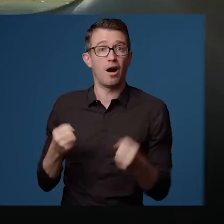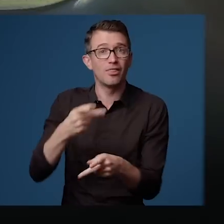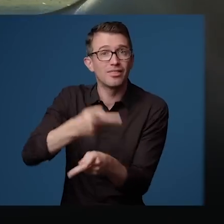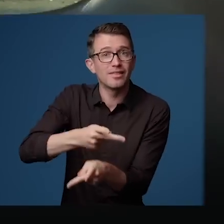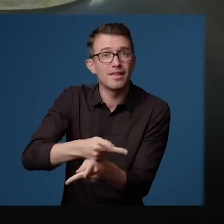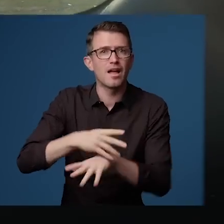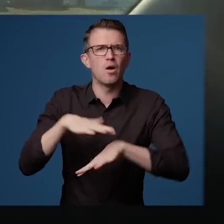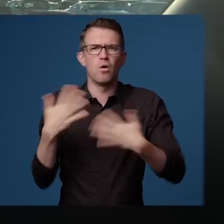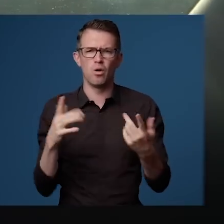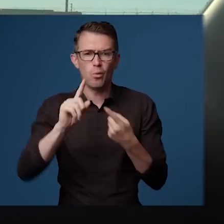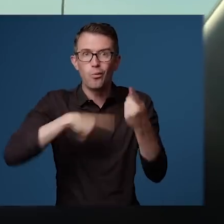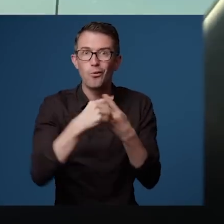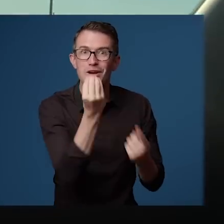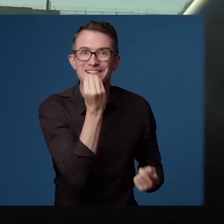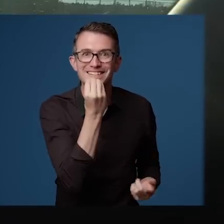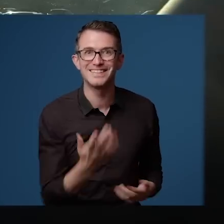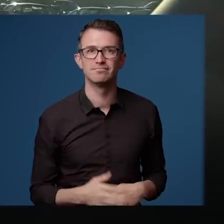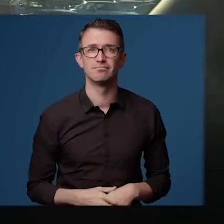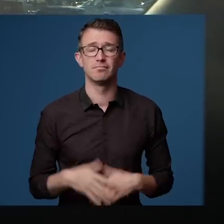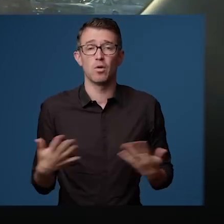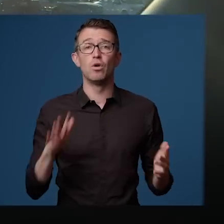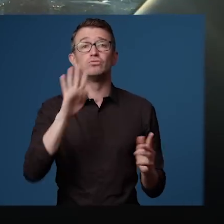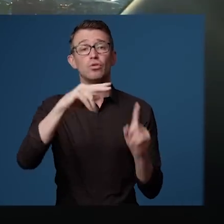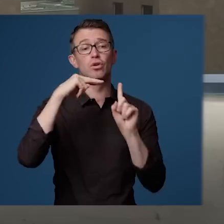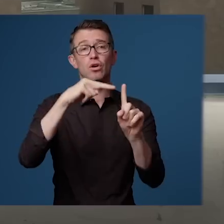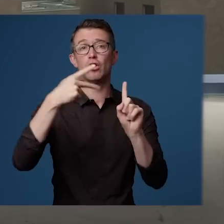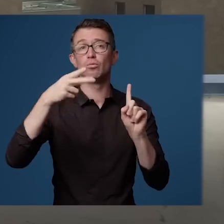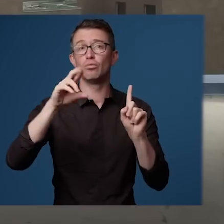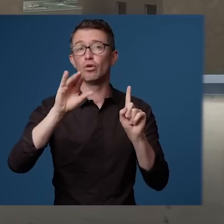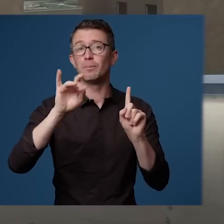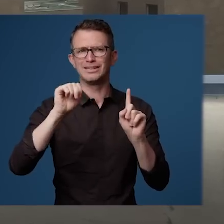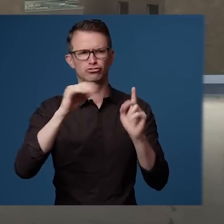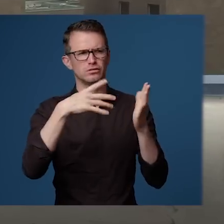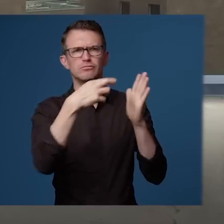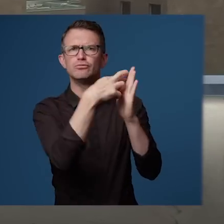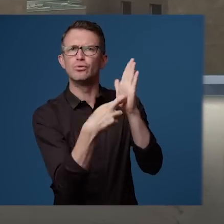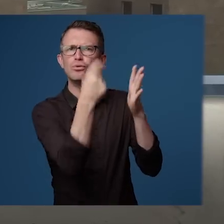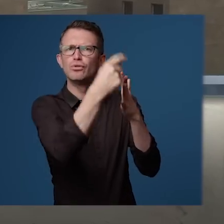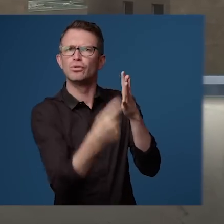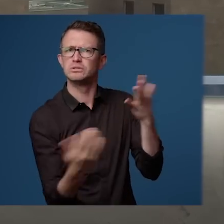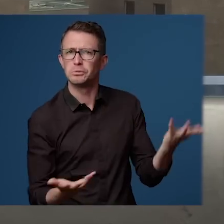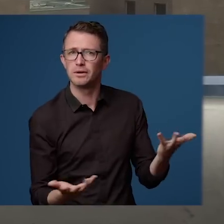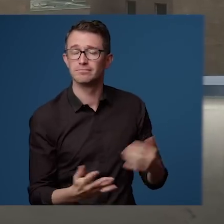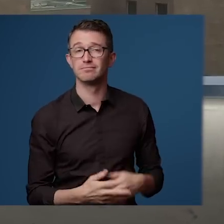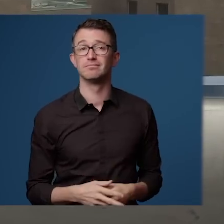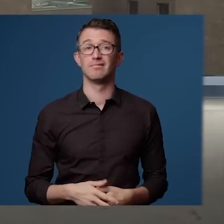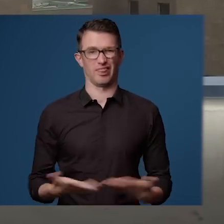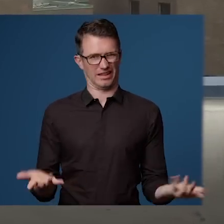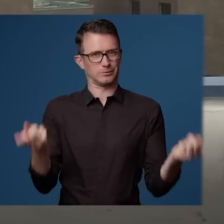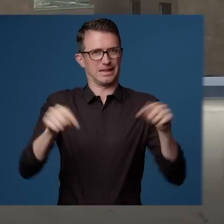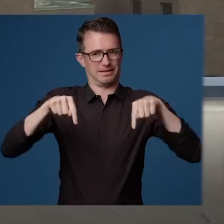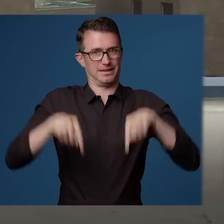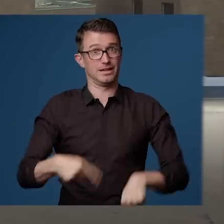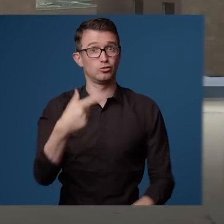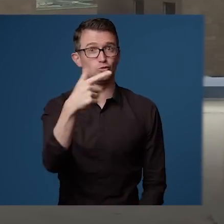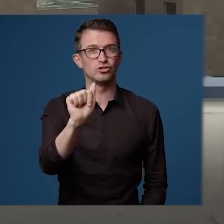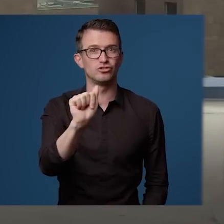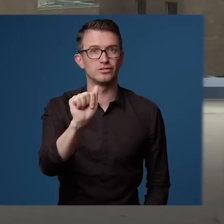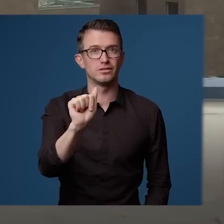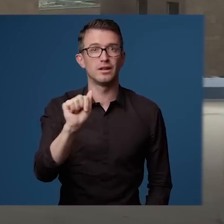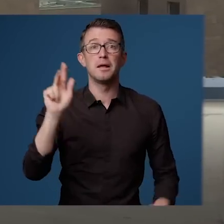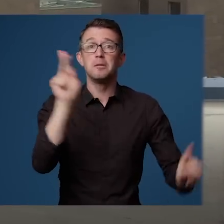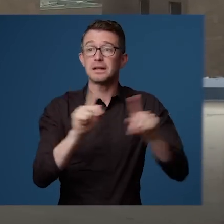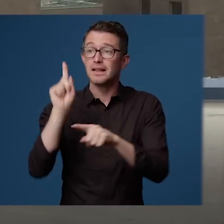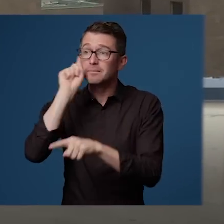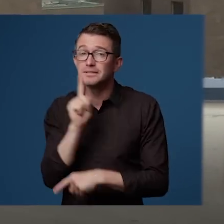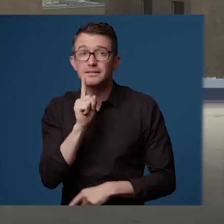are, about your probation requirements. That's what's happening in Georgia where people who are deaf or hard-of-hearing aren't